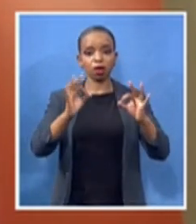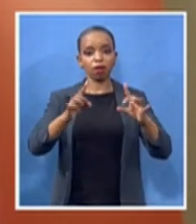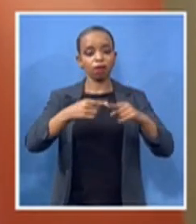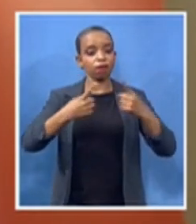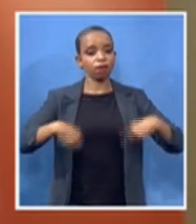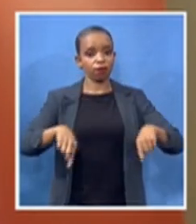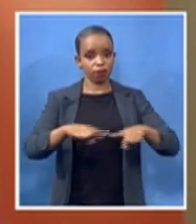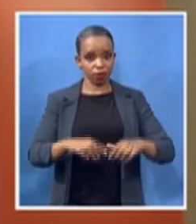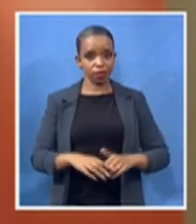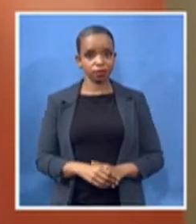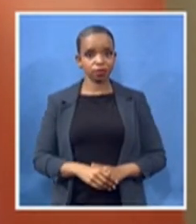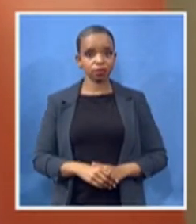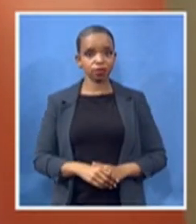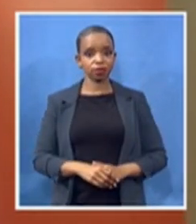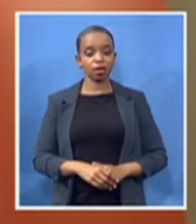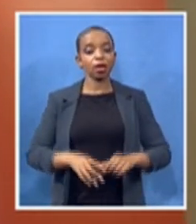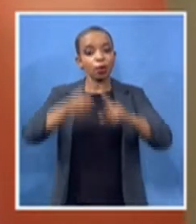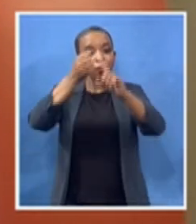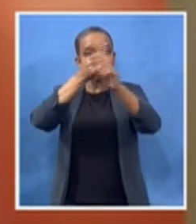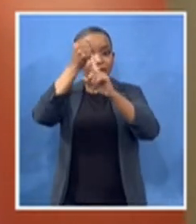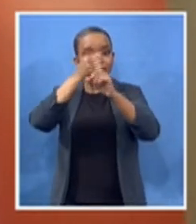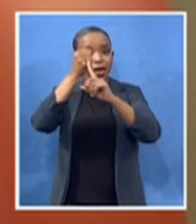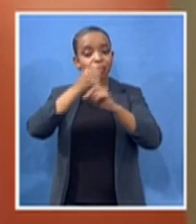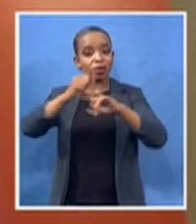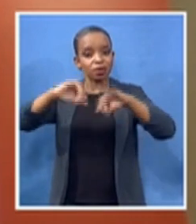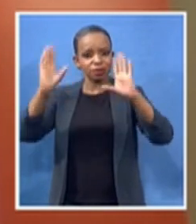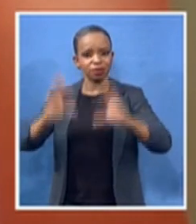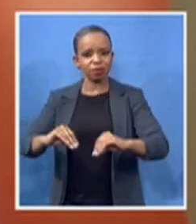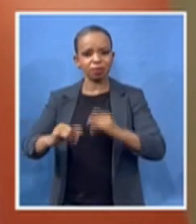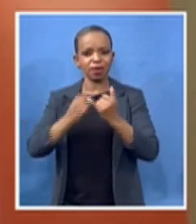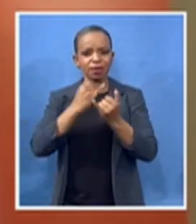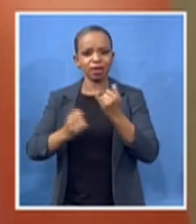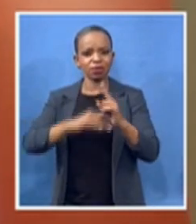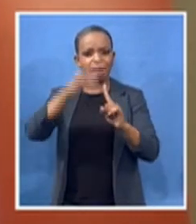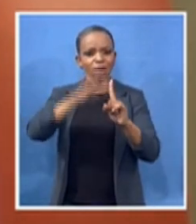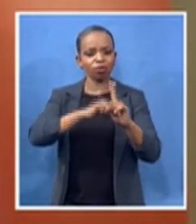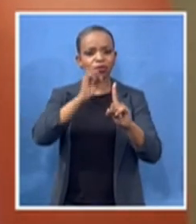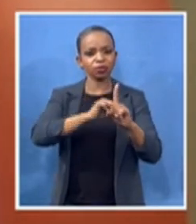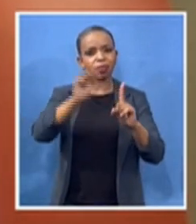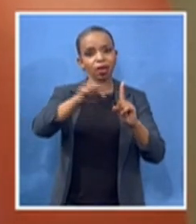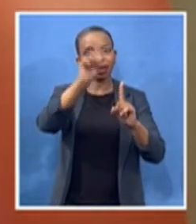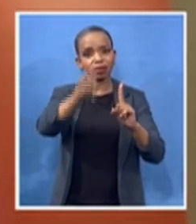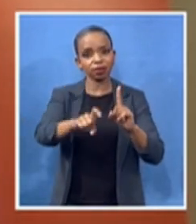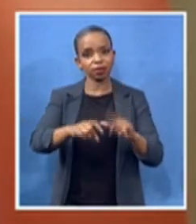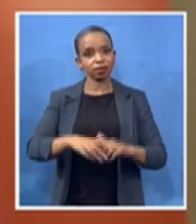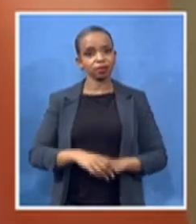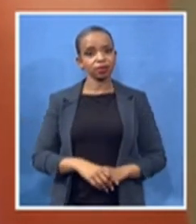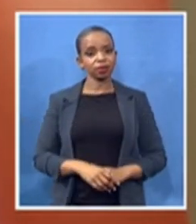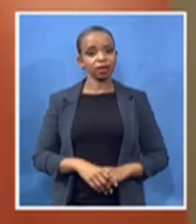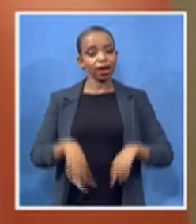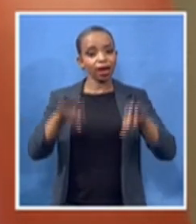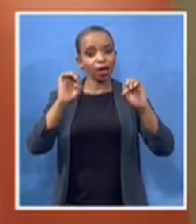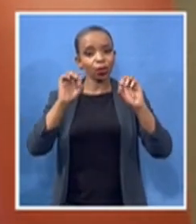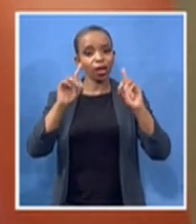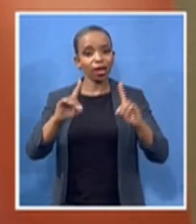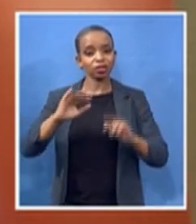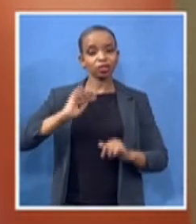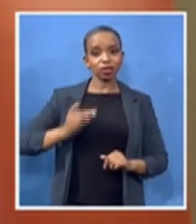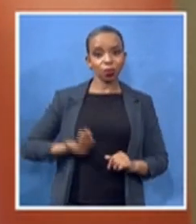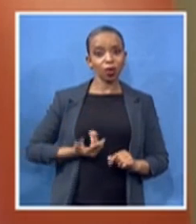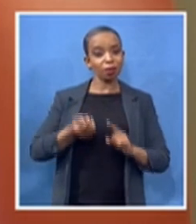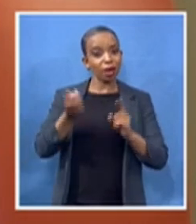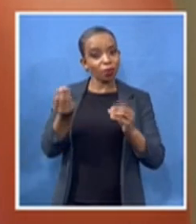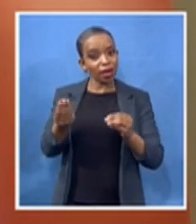are we investing in the education of women do we have programs to empower women shop stewards